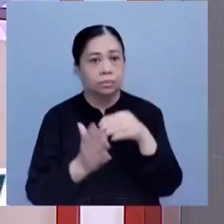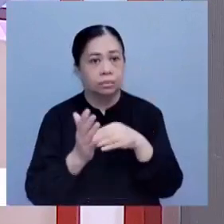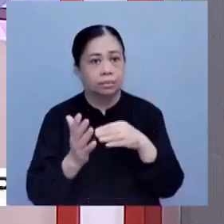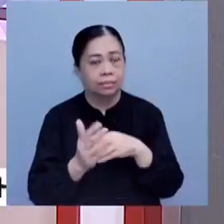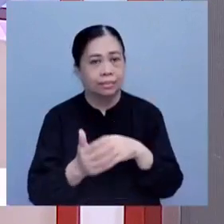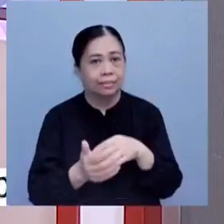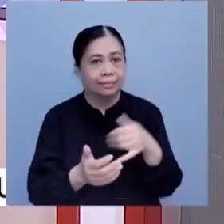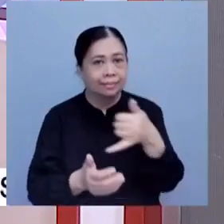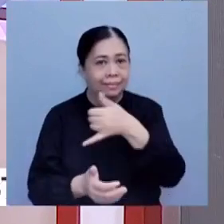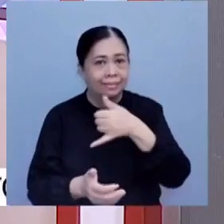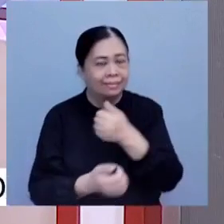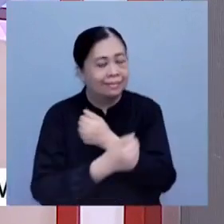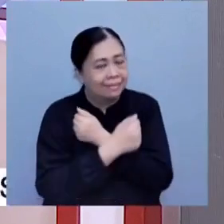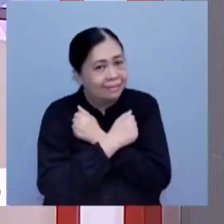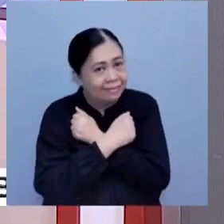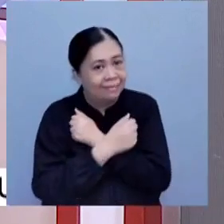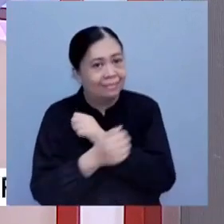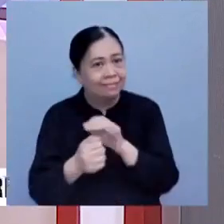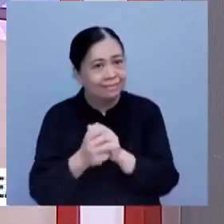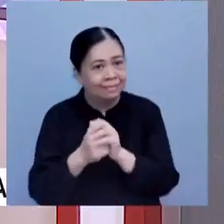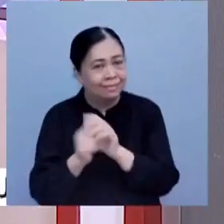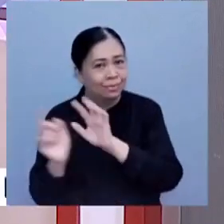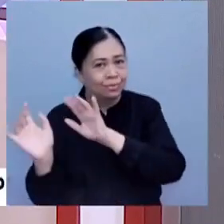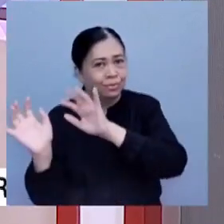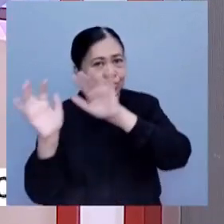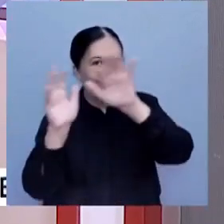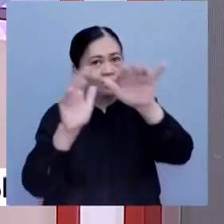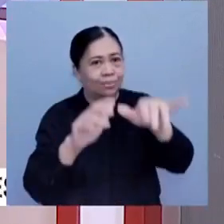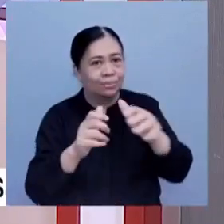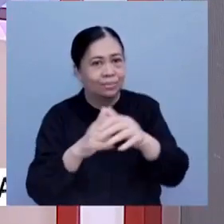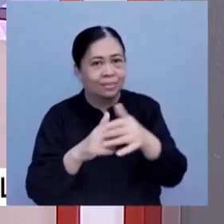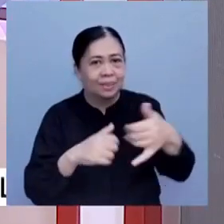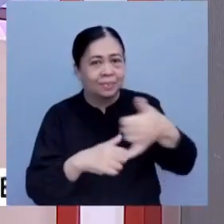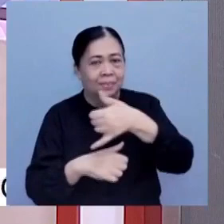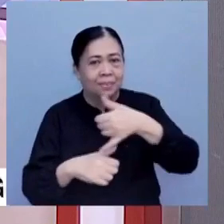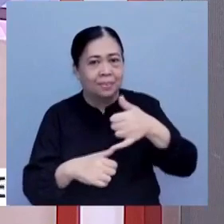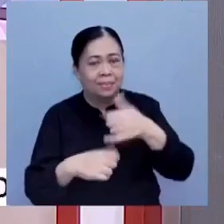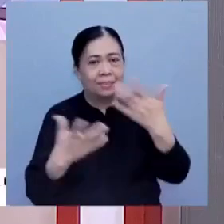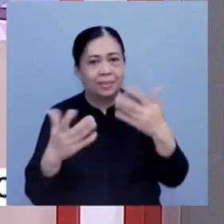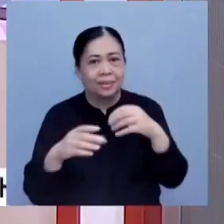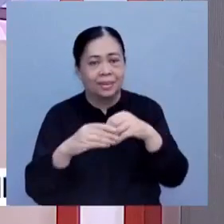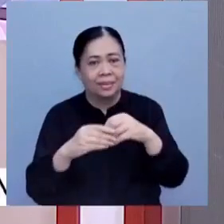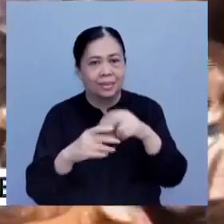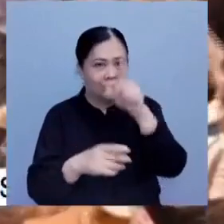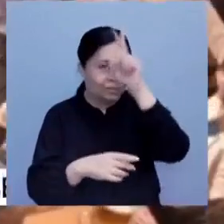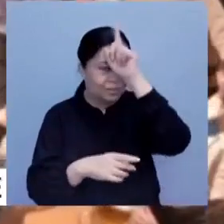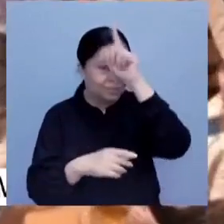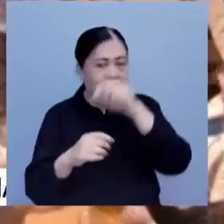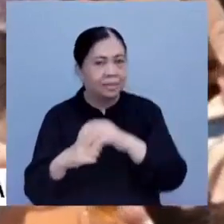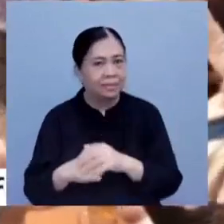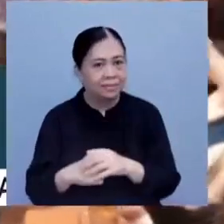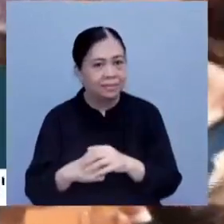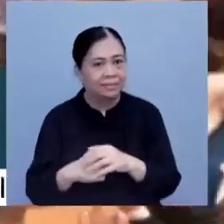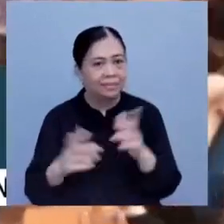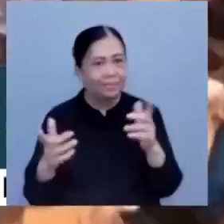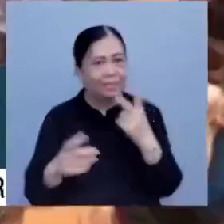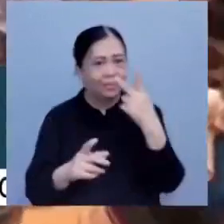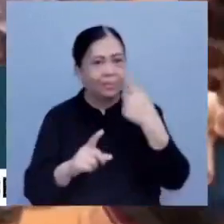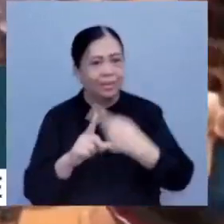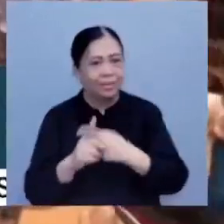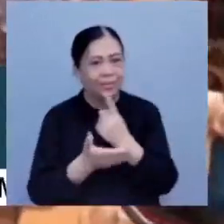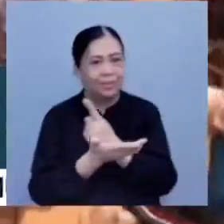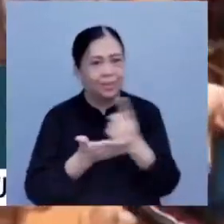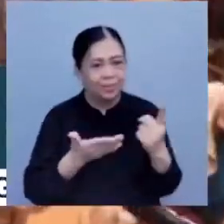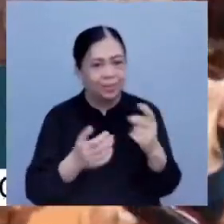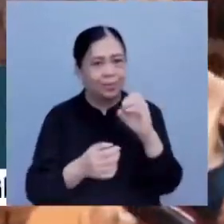have so far trooped to the world's largest beer festival in Munich, Germany. This as the two-and-a-half-week-long